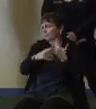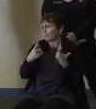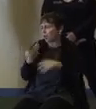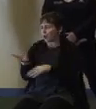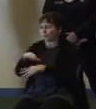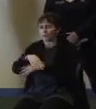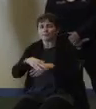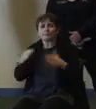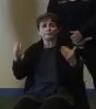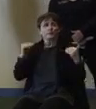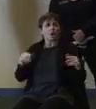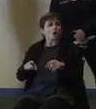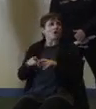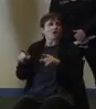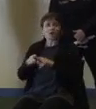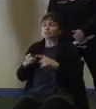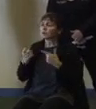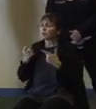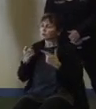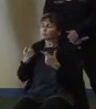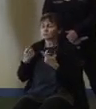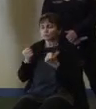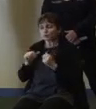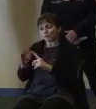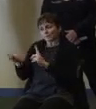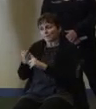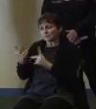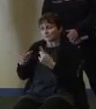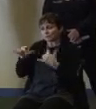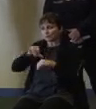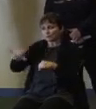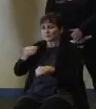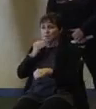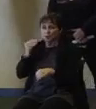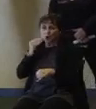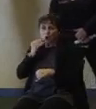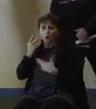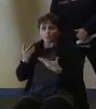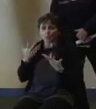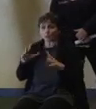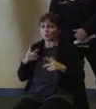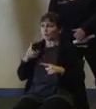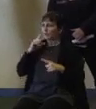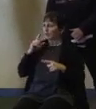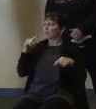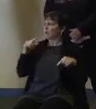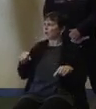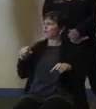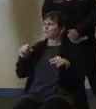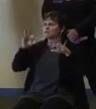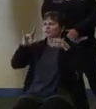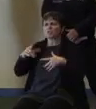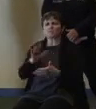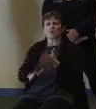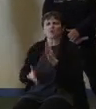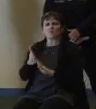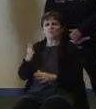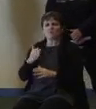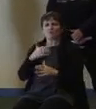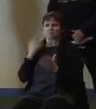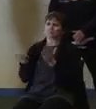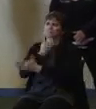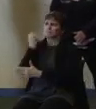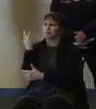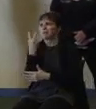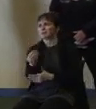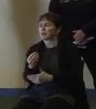keeping people off the road so that they don't feel like they're spiking the football too early, because Diane and her team needs to have